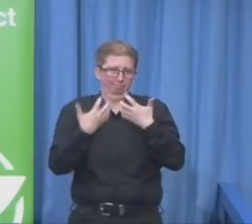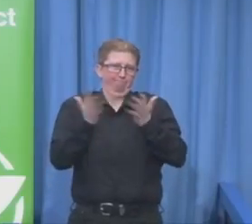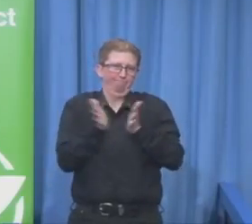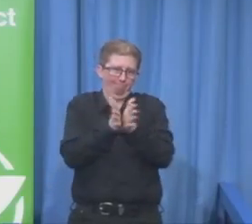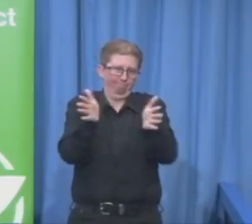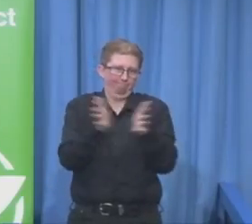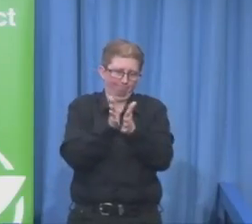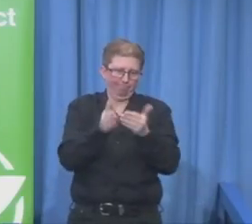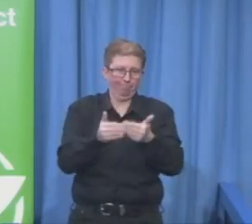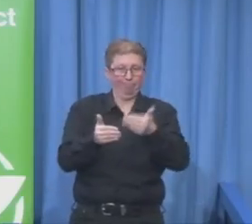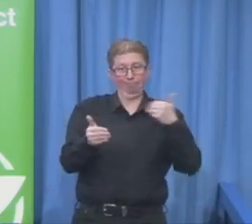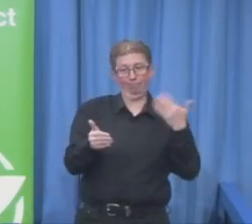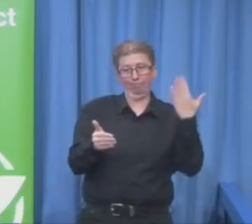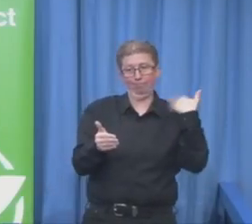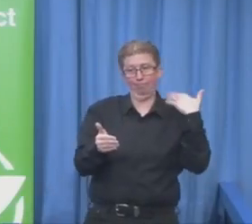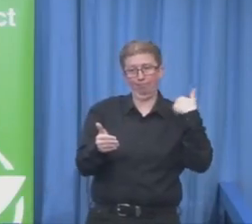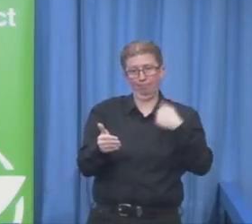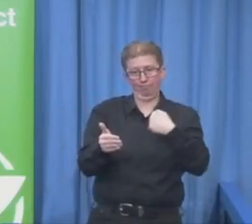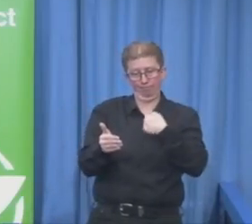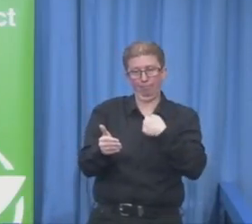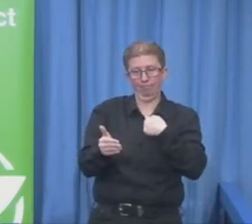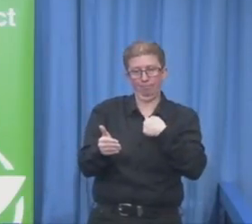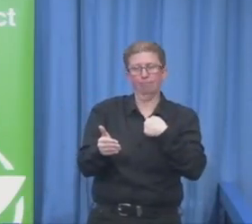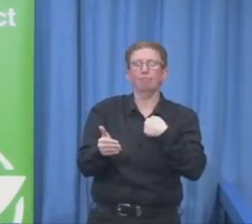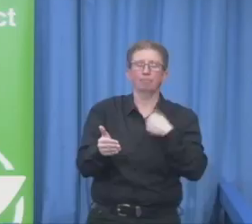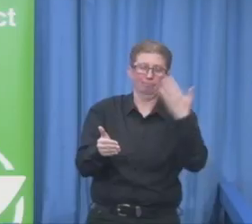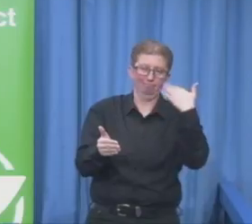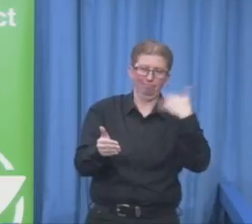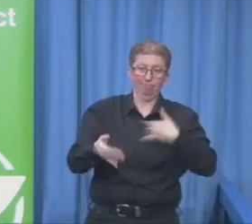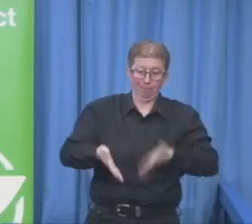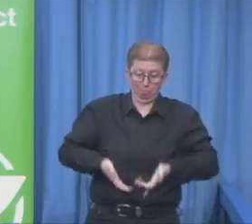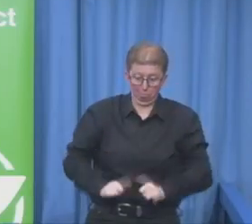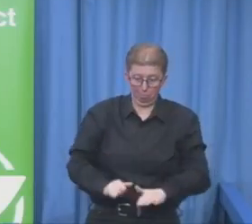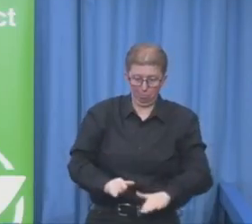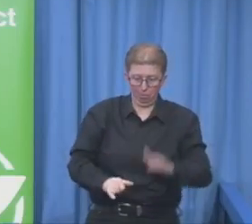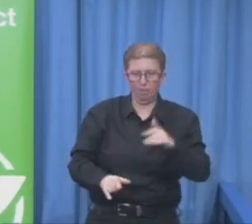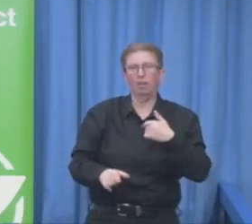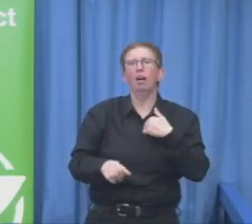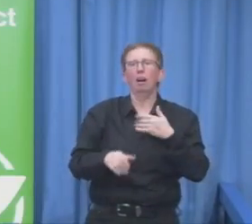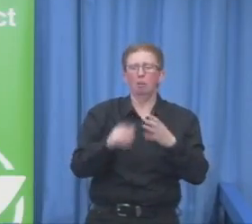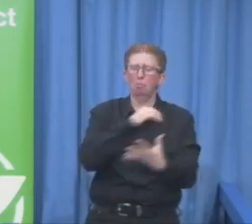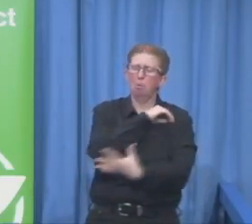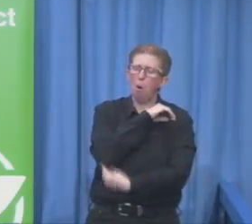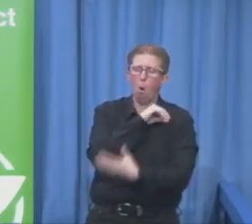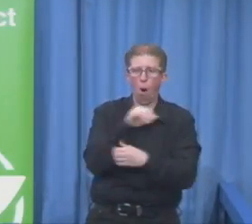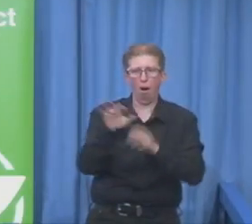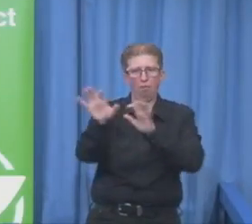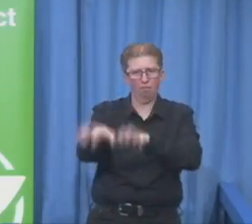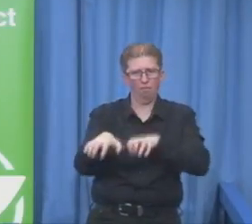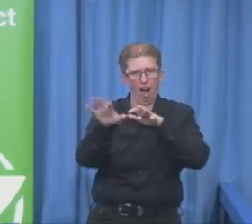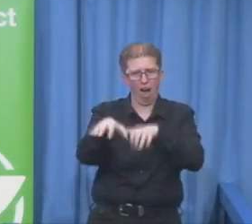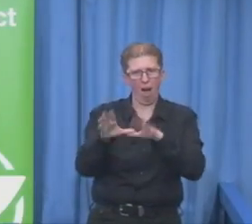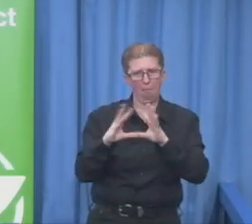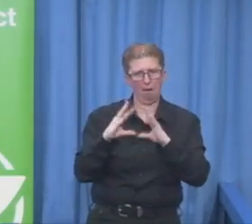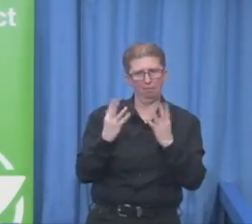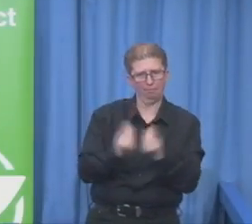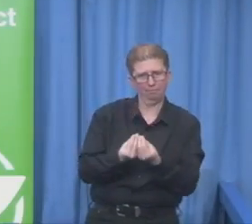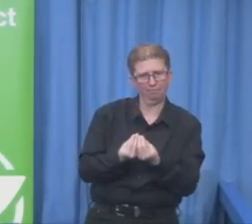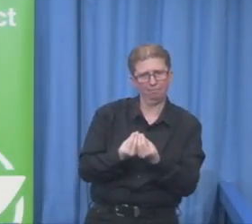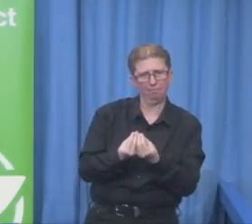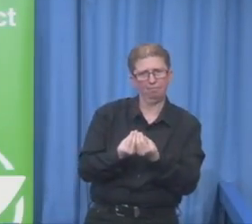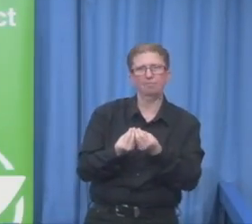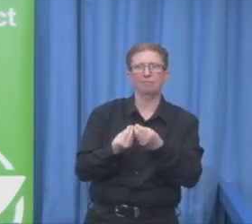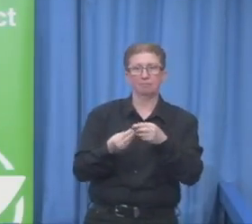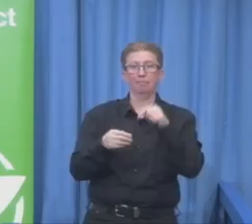family, in that time very backward region. I would say children like